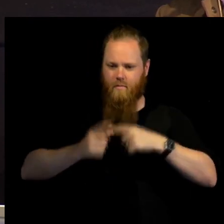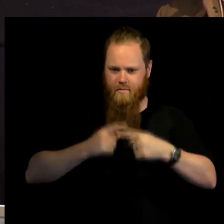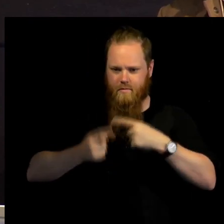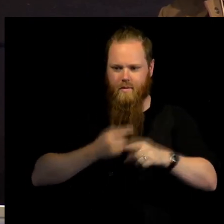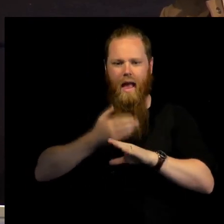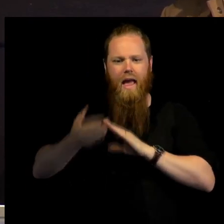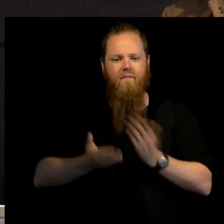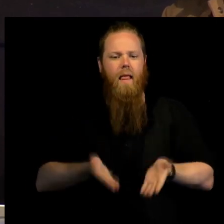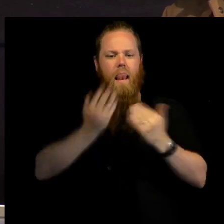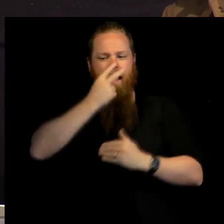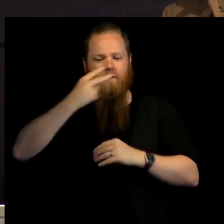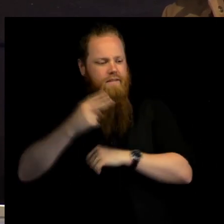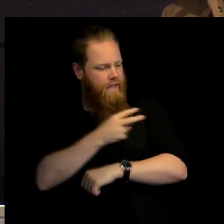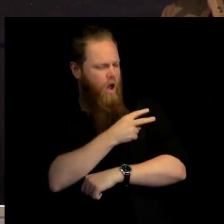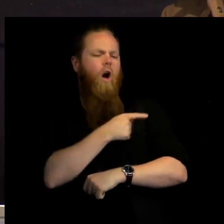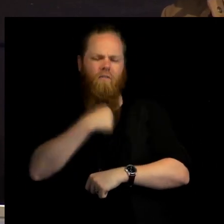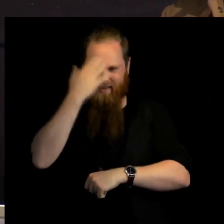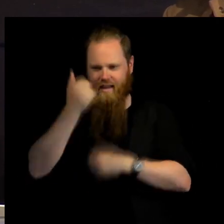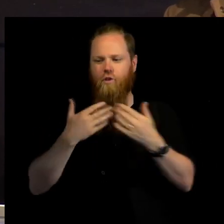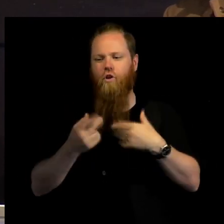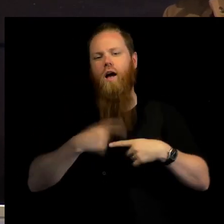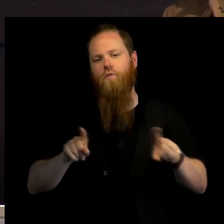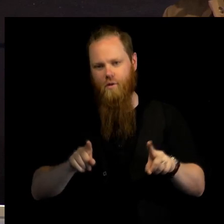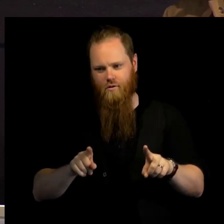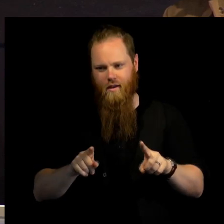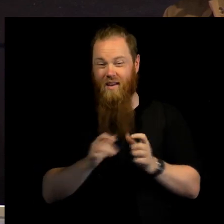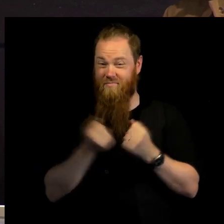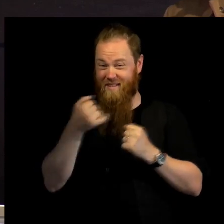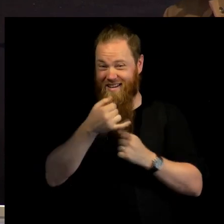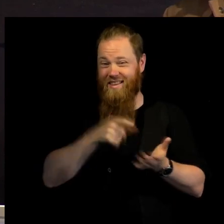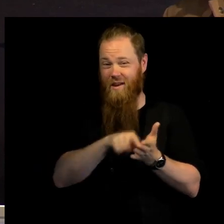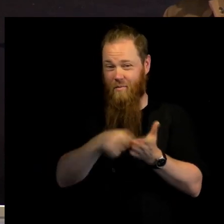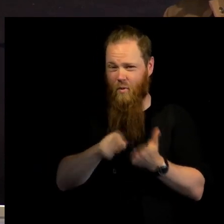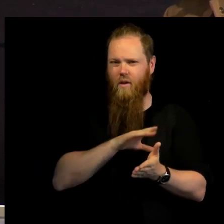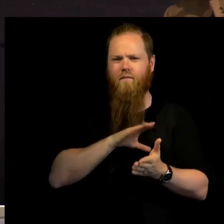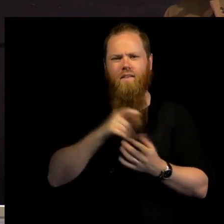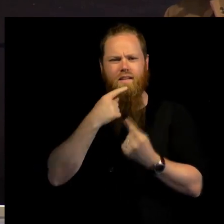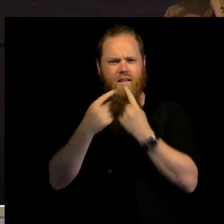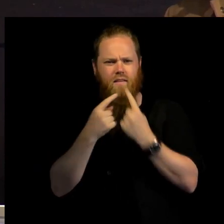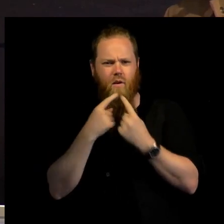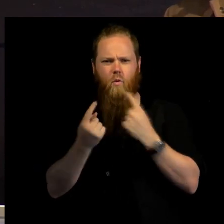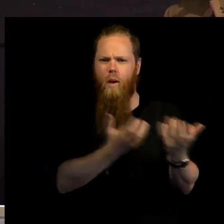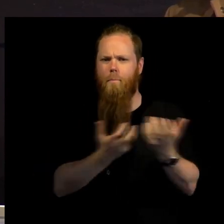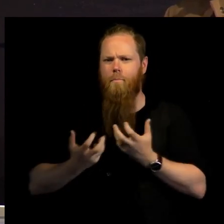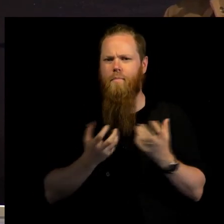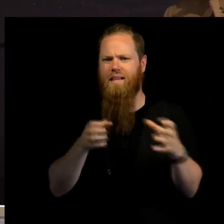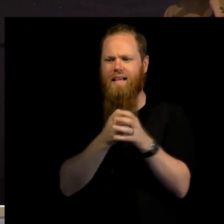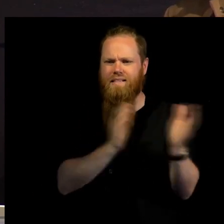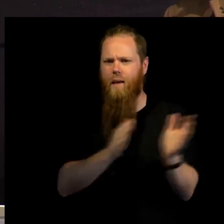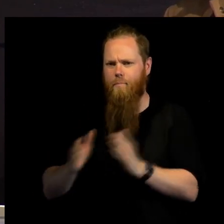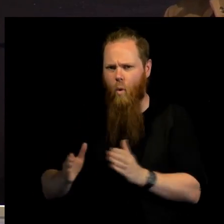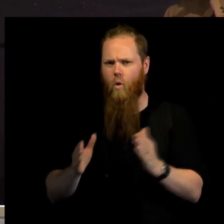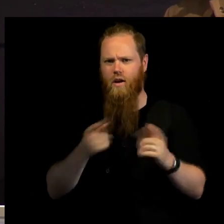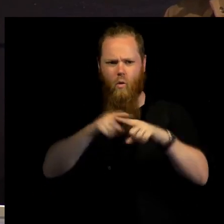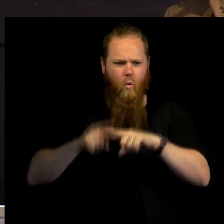could have done it differently. Now, in that report, there is also a discussion about the lack of coordination and different parts of the